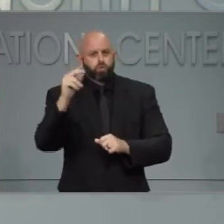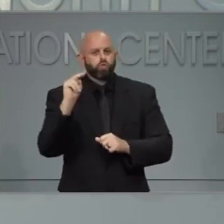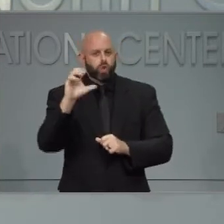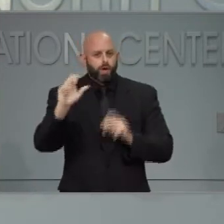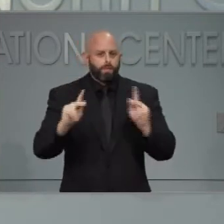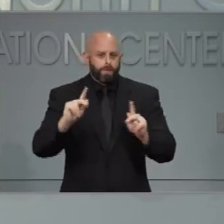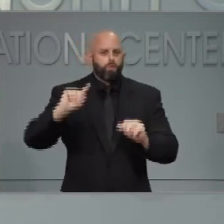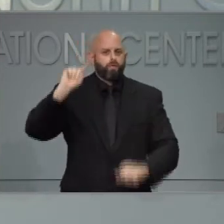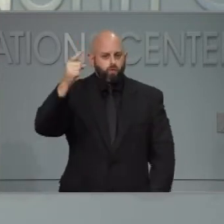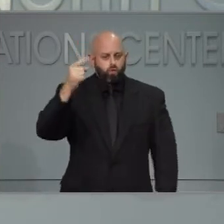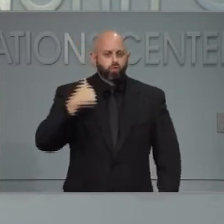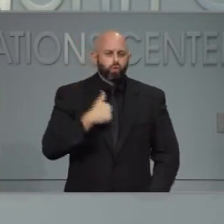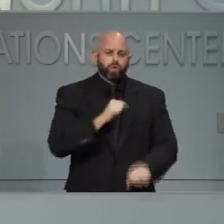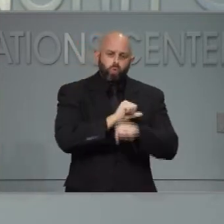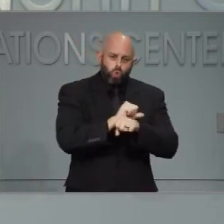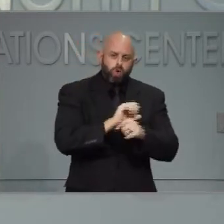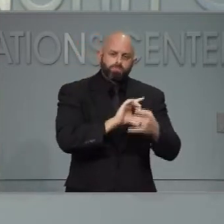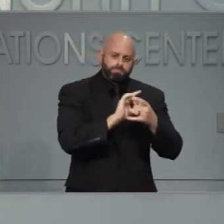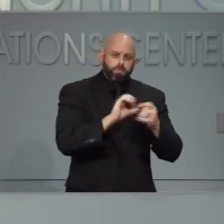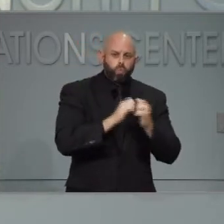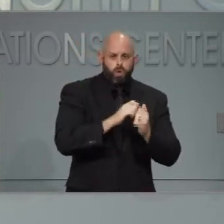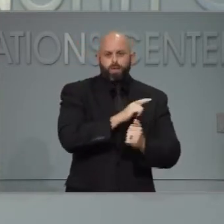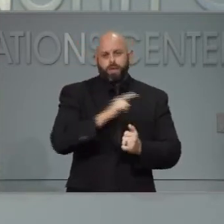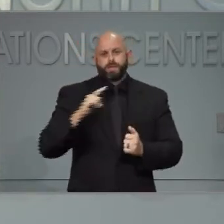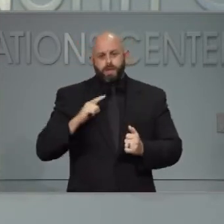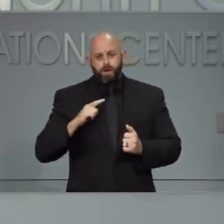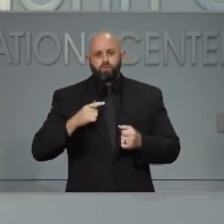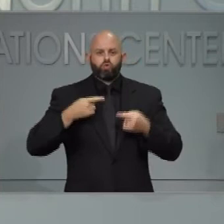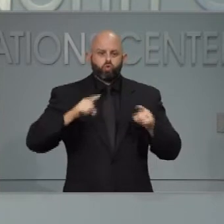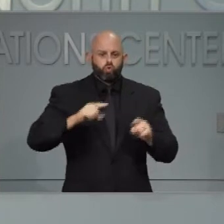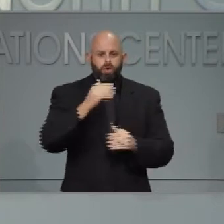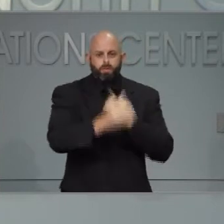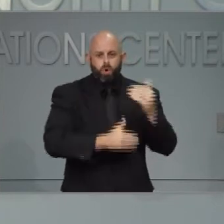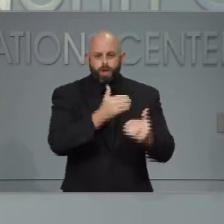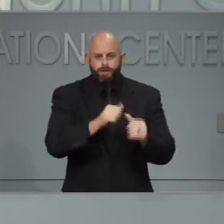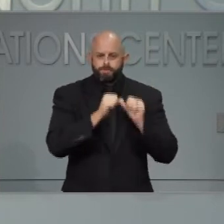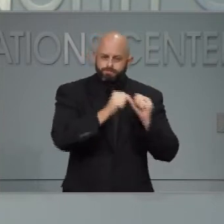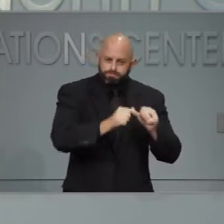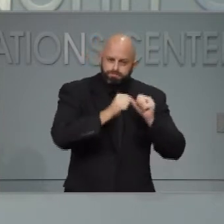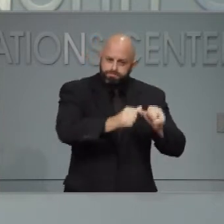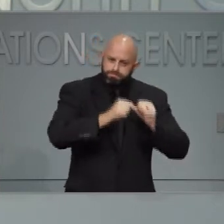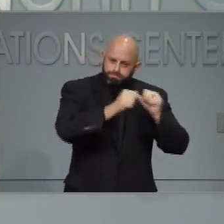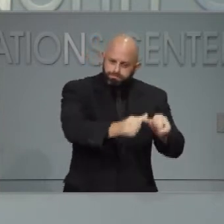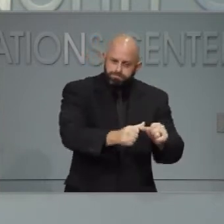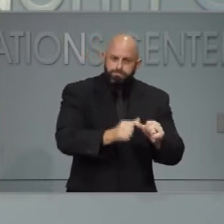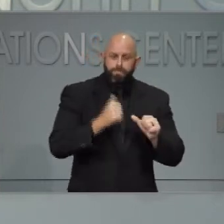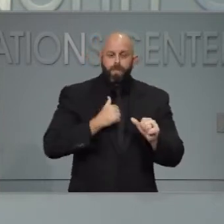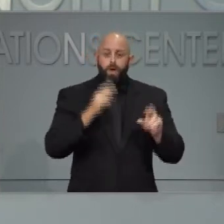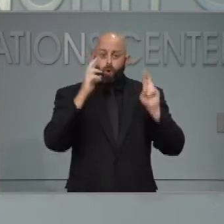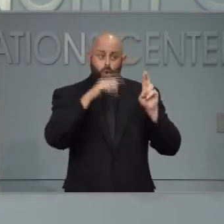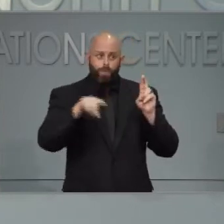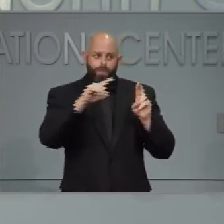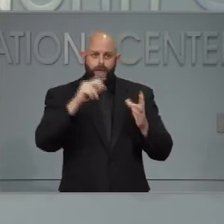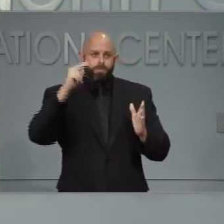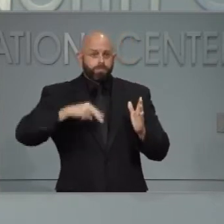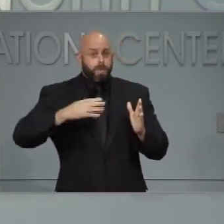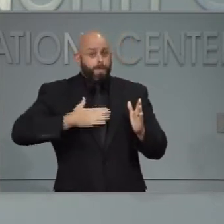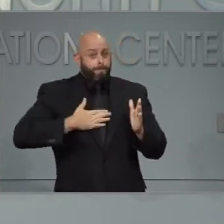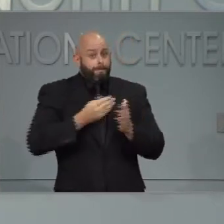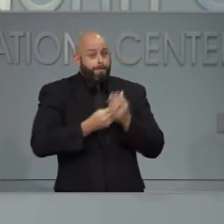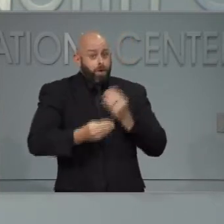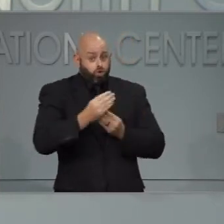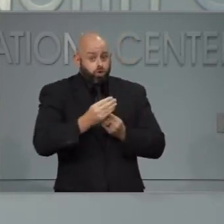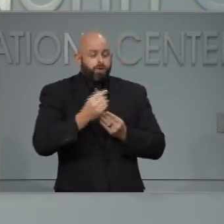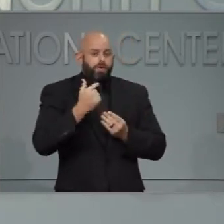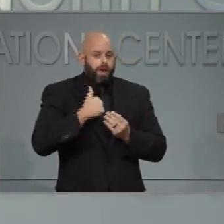work with them as the process goes along. I hope that they will continue to look at the budget that I presented. We'll certainly look at what